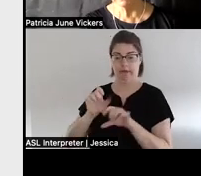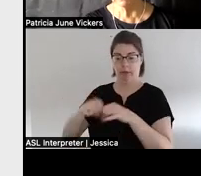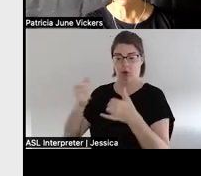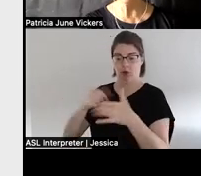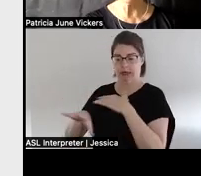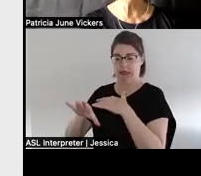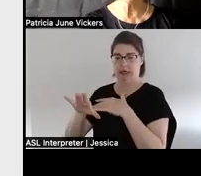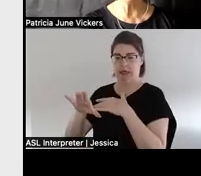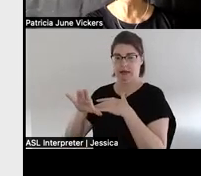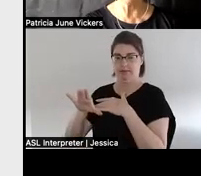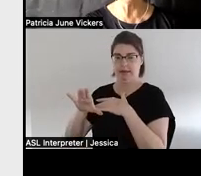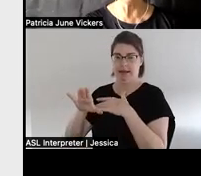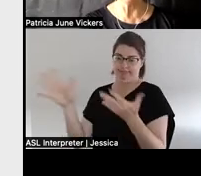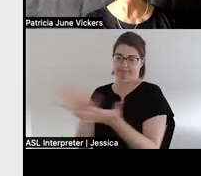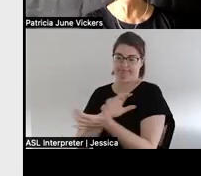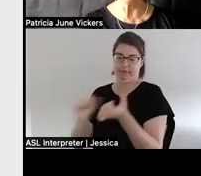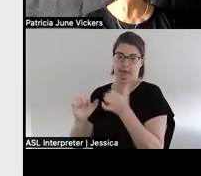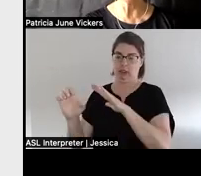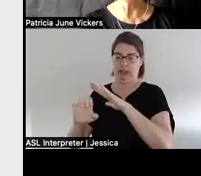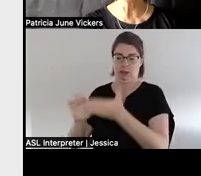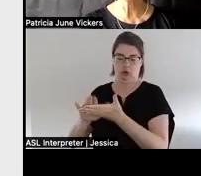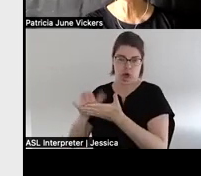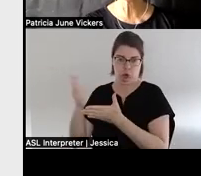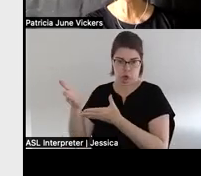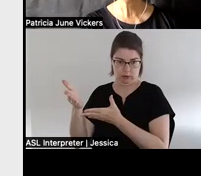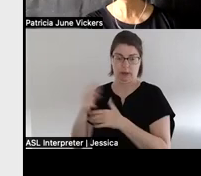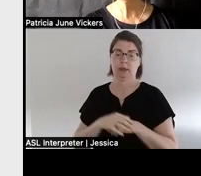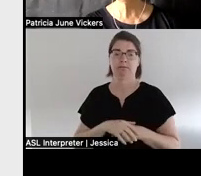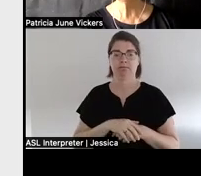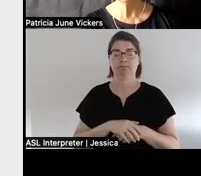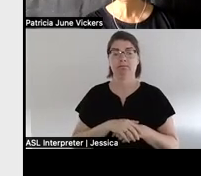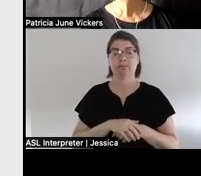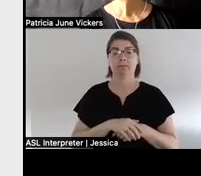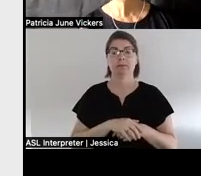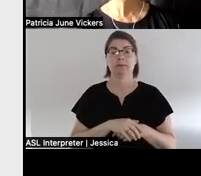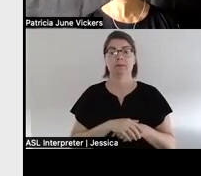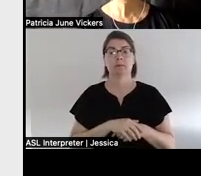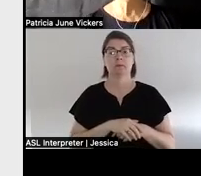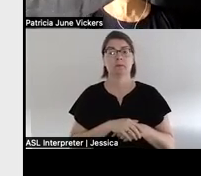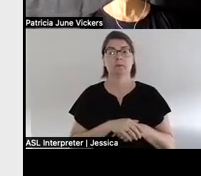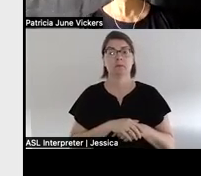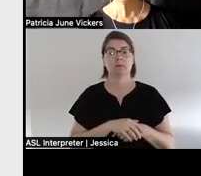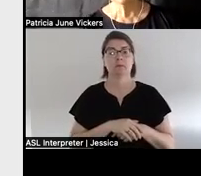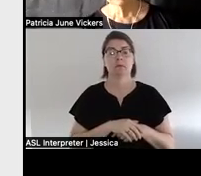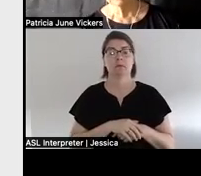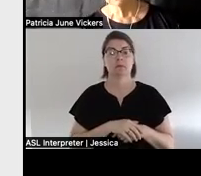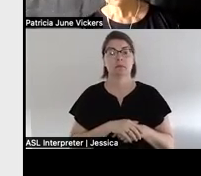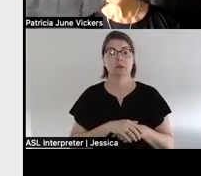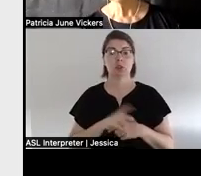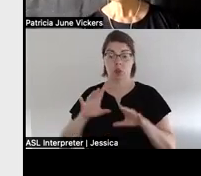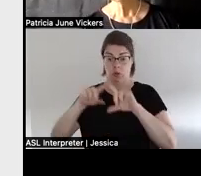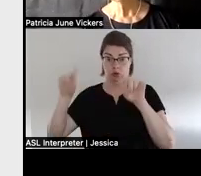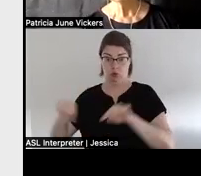they'd vandalized the elementary school so b is the